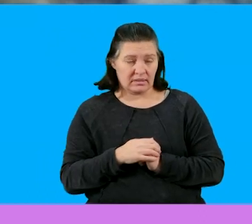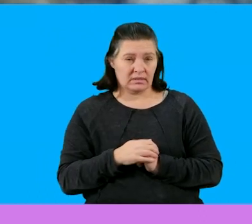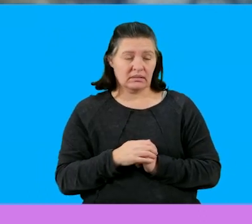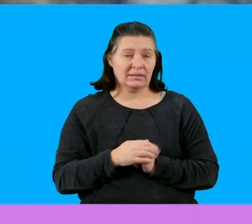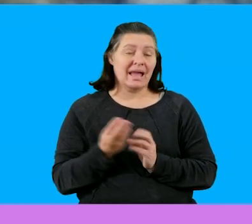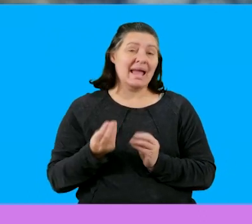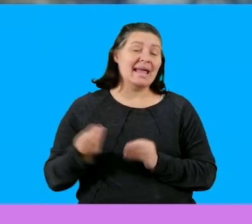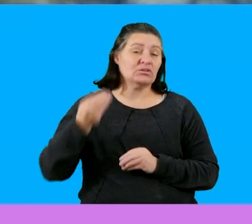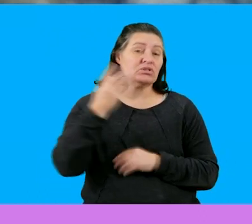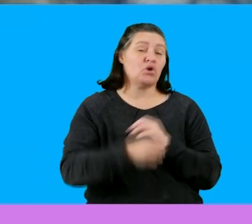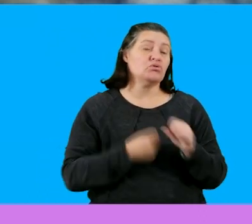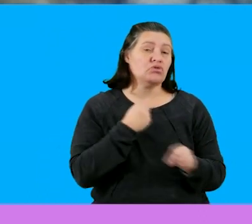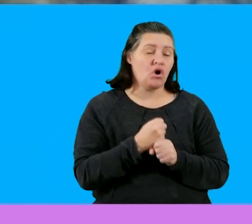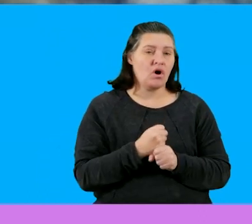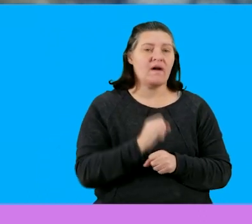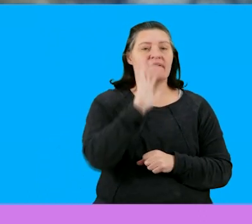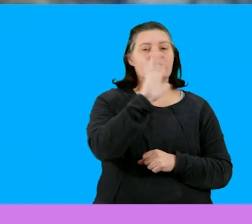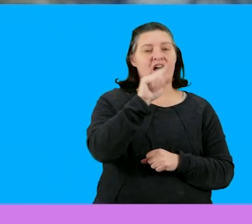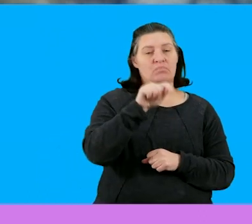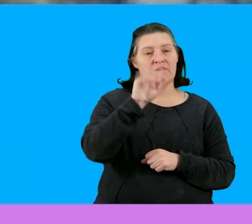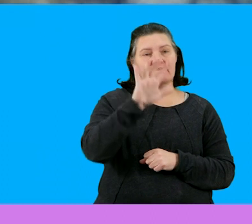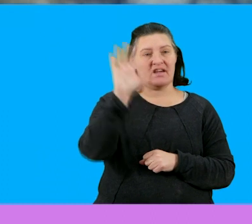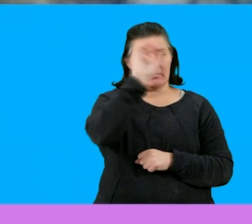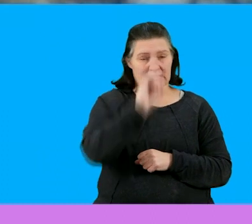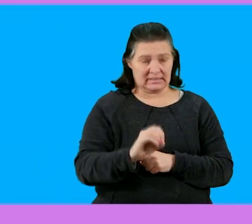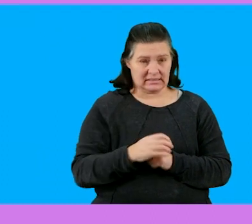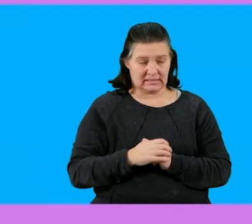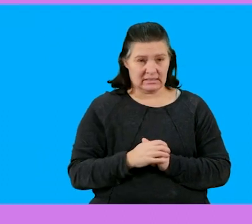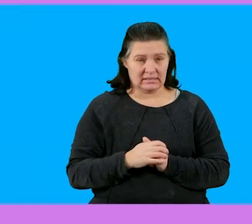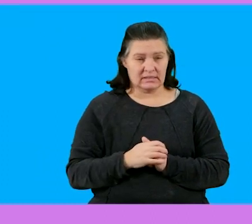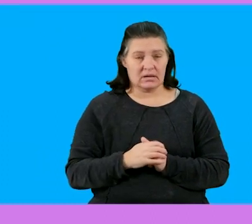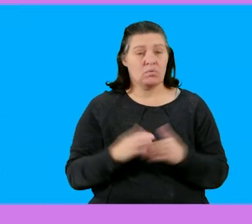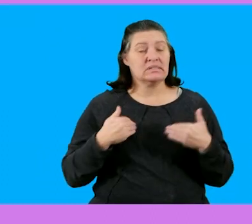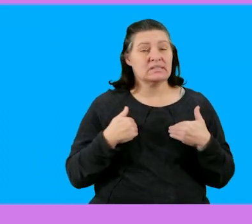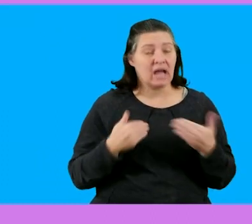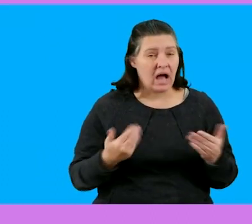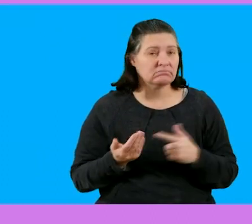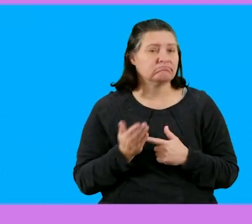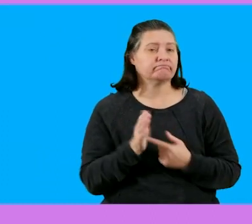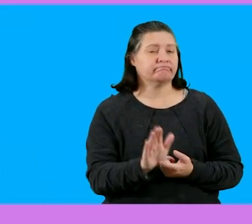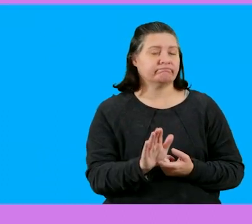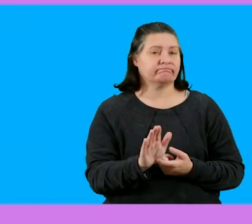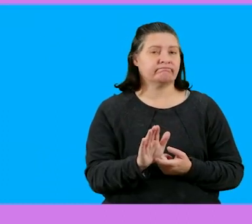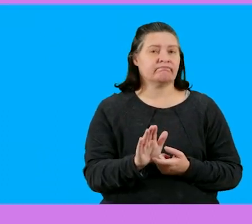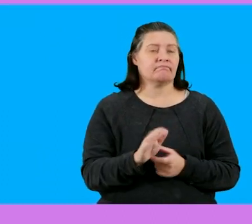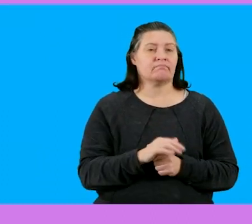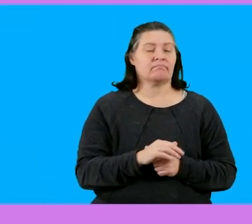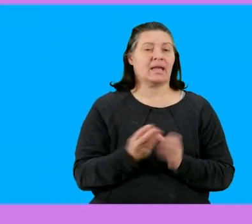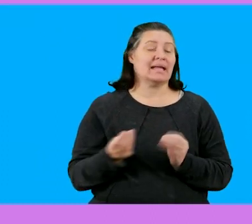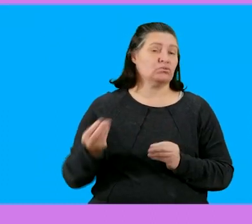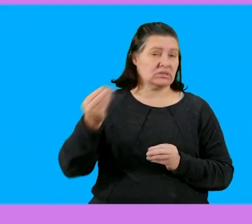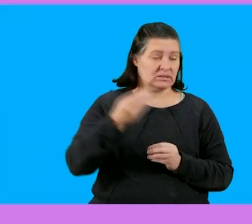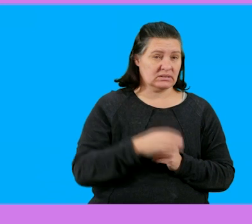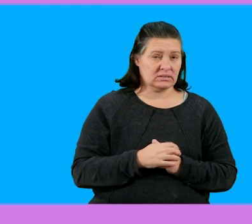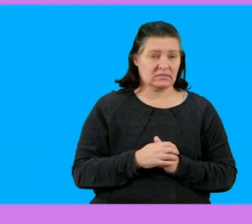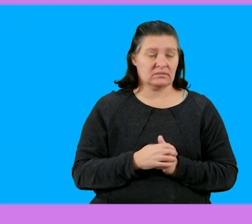our interest per year is 5.5 percent okay so I'll start off by indicated indicating